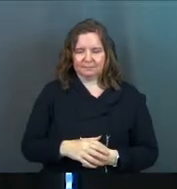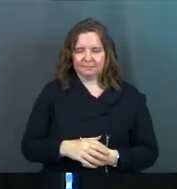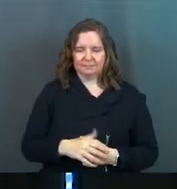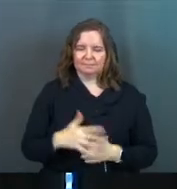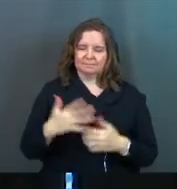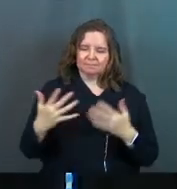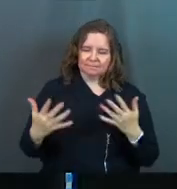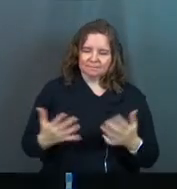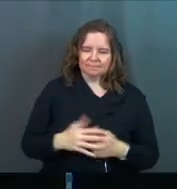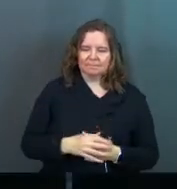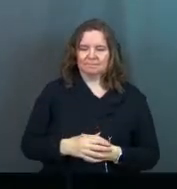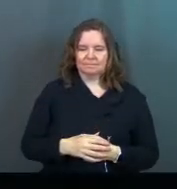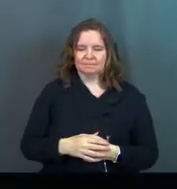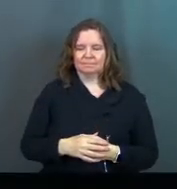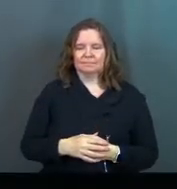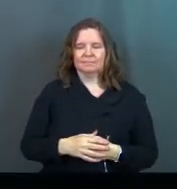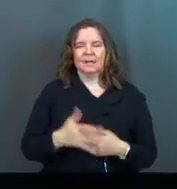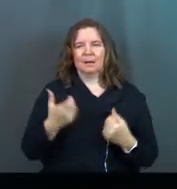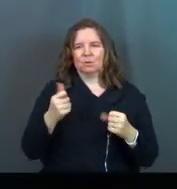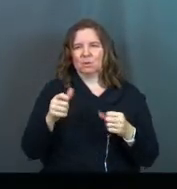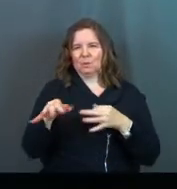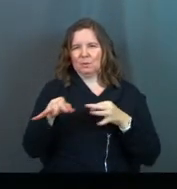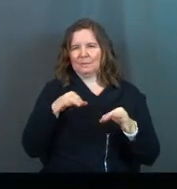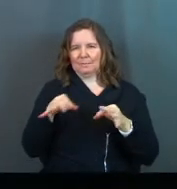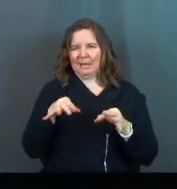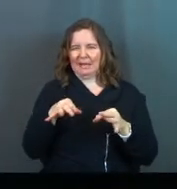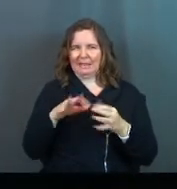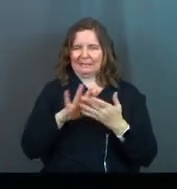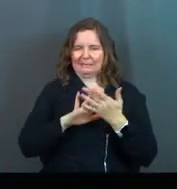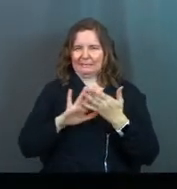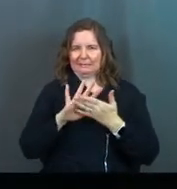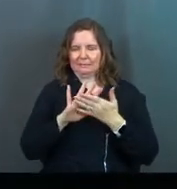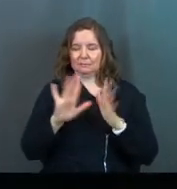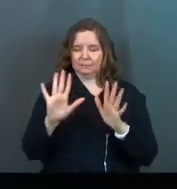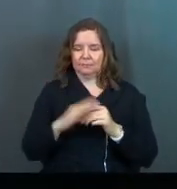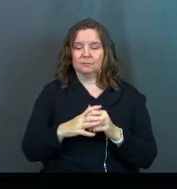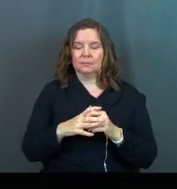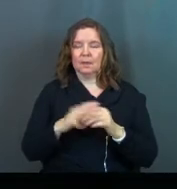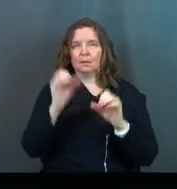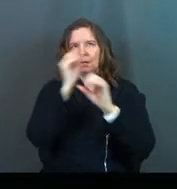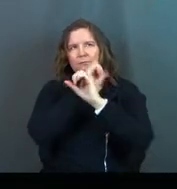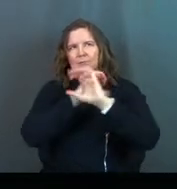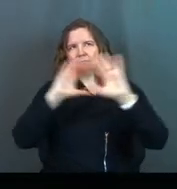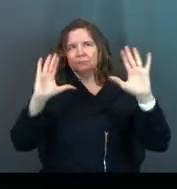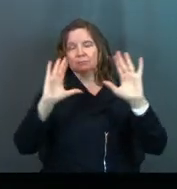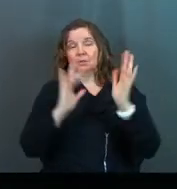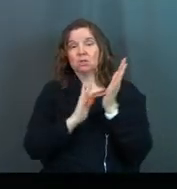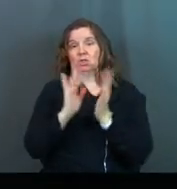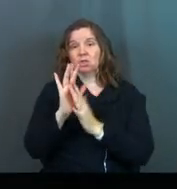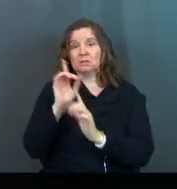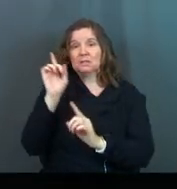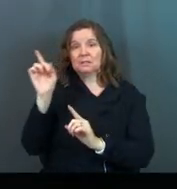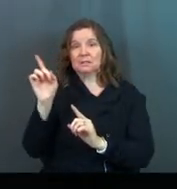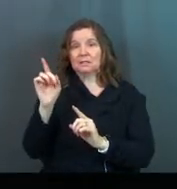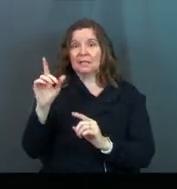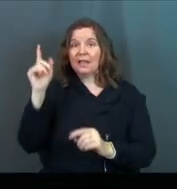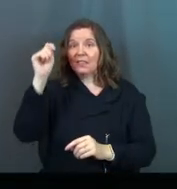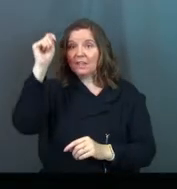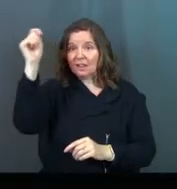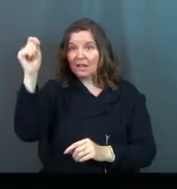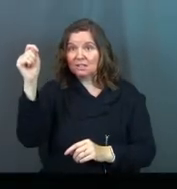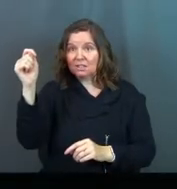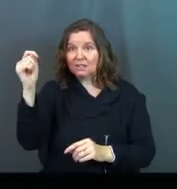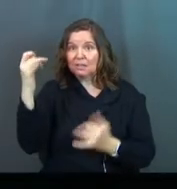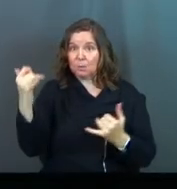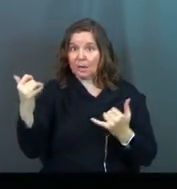Amen. I'm going to try to explain this nuance here. The big picture on Jesus is that Jesus, theologically,